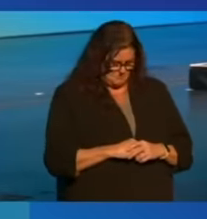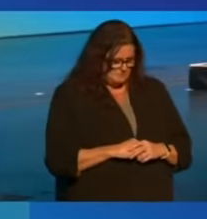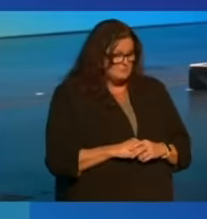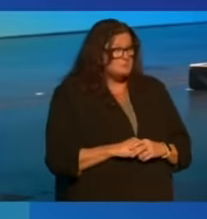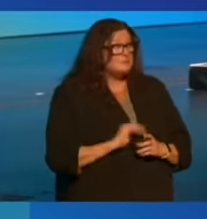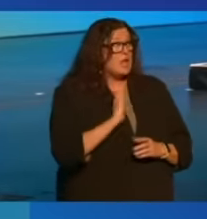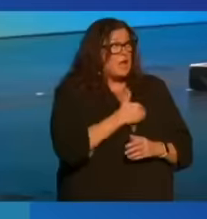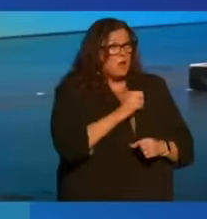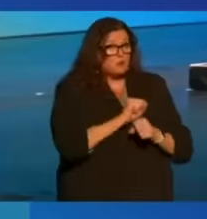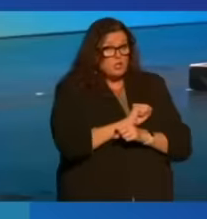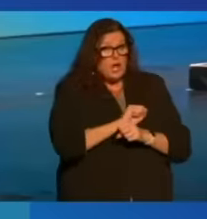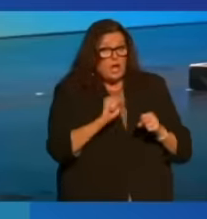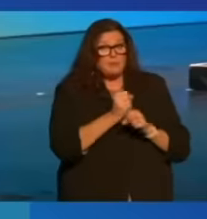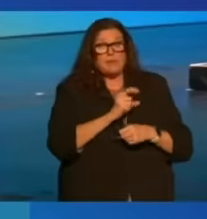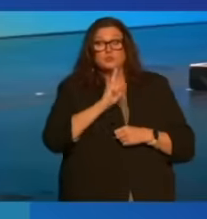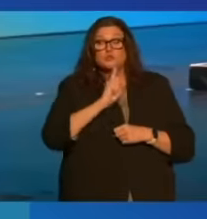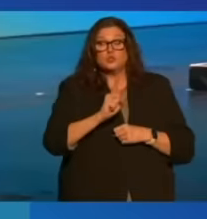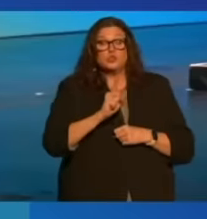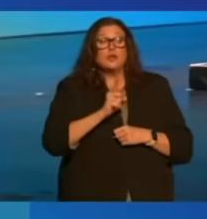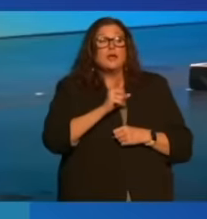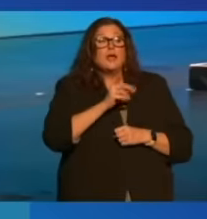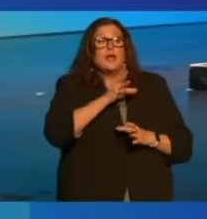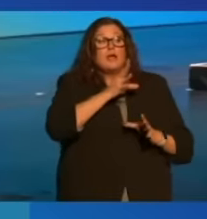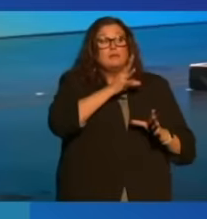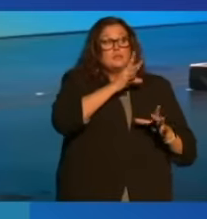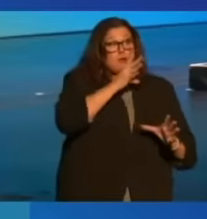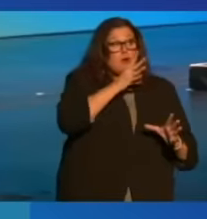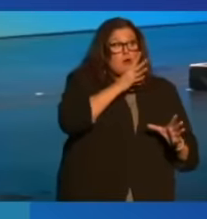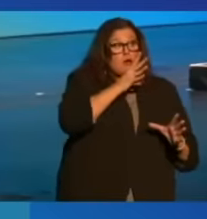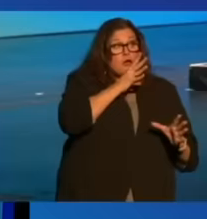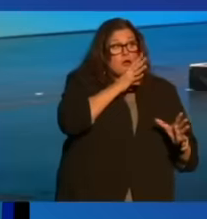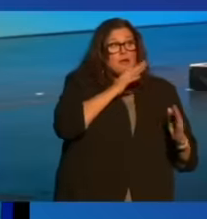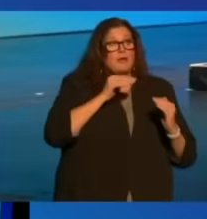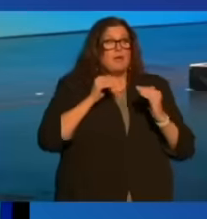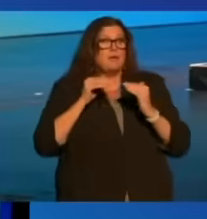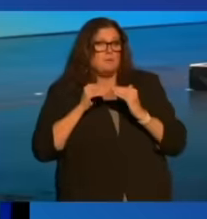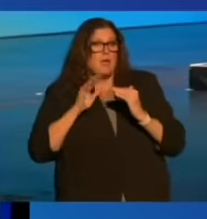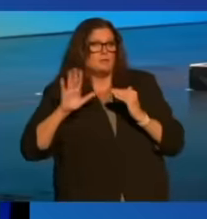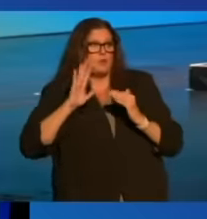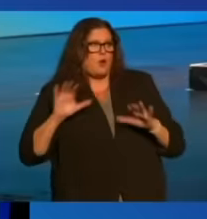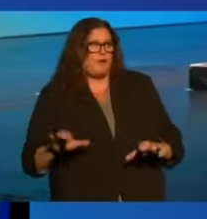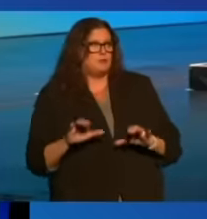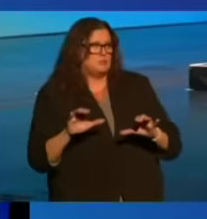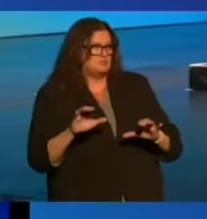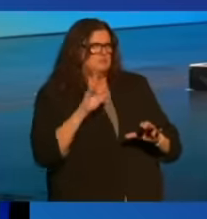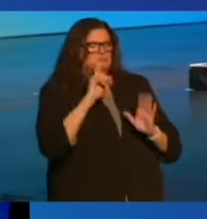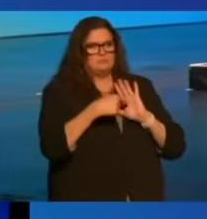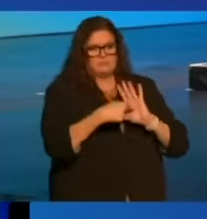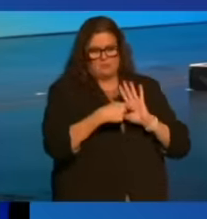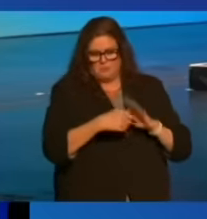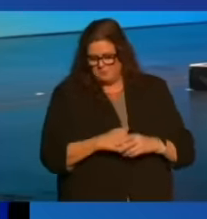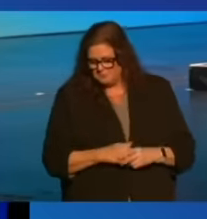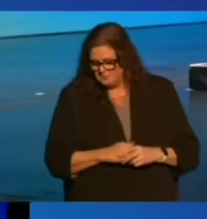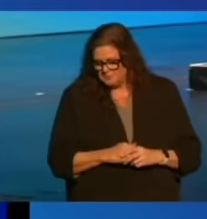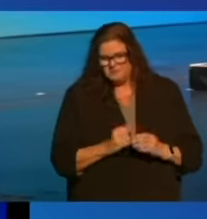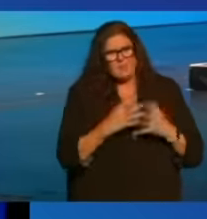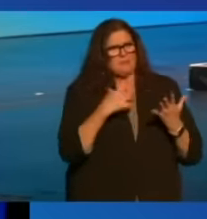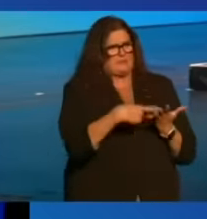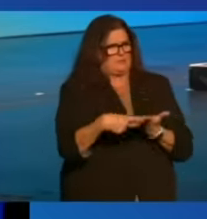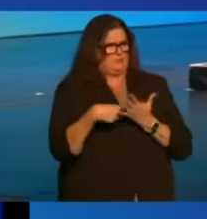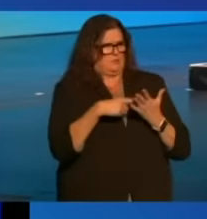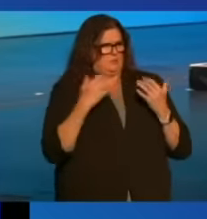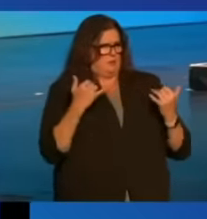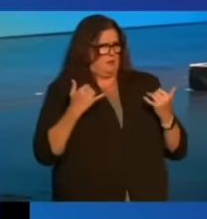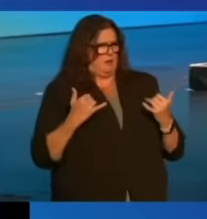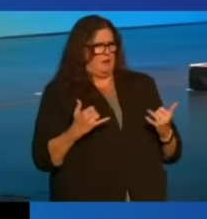Our job is to make sure their talk is matched by action. So, I'll give you an example. There is a lot of discussion